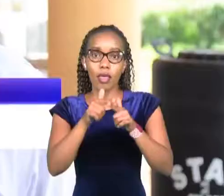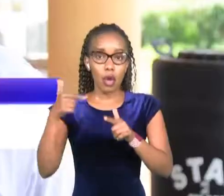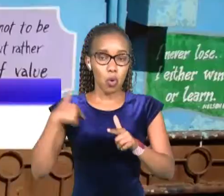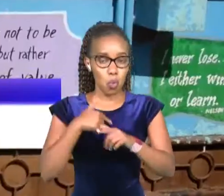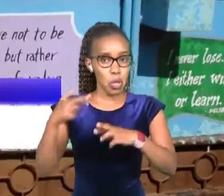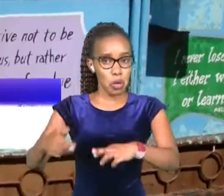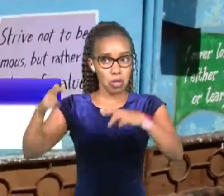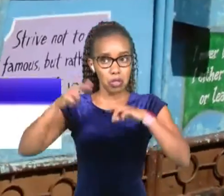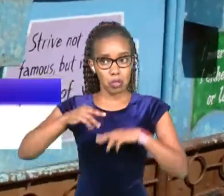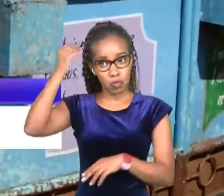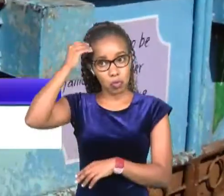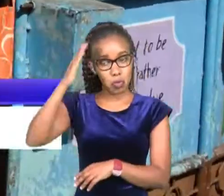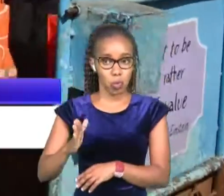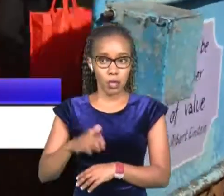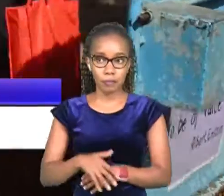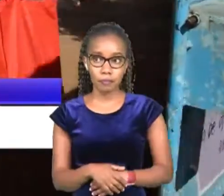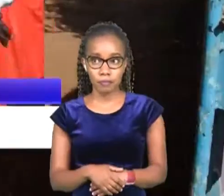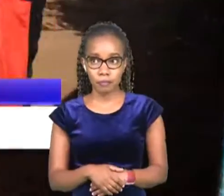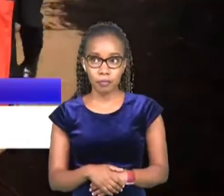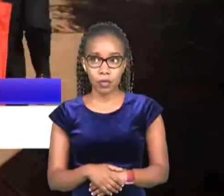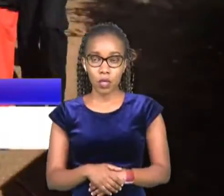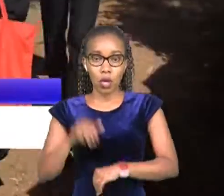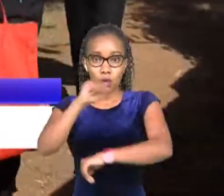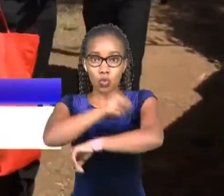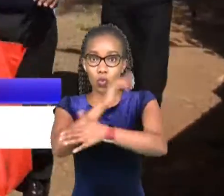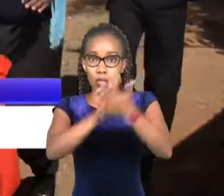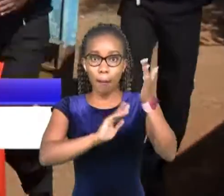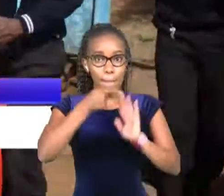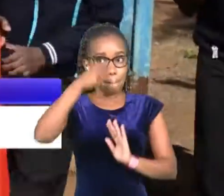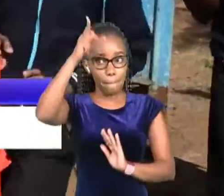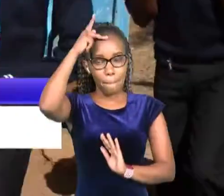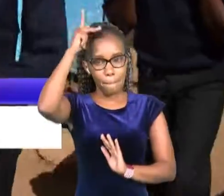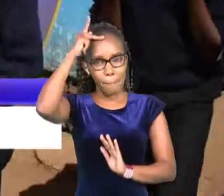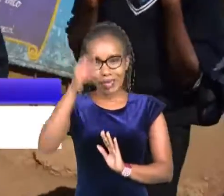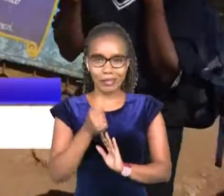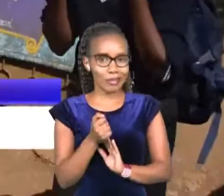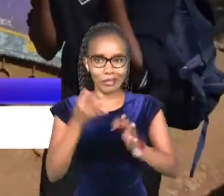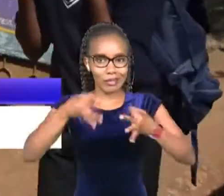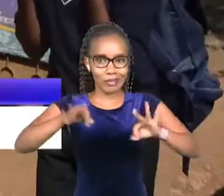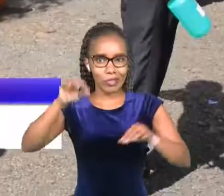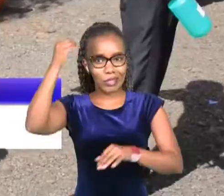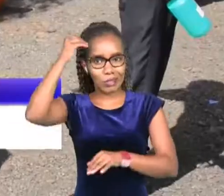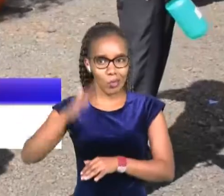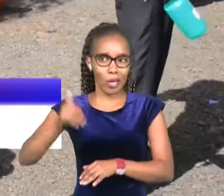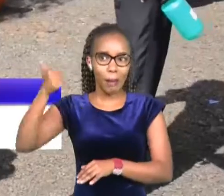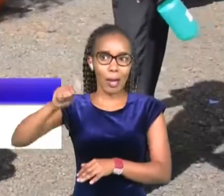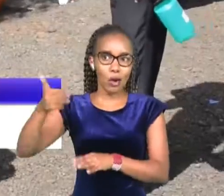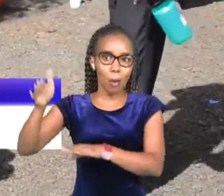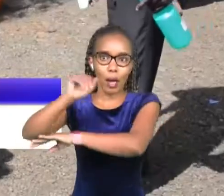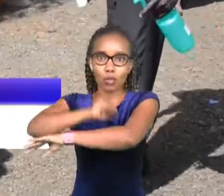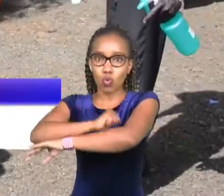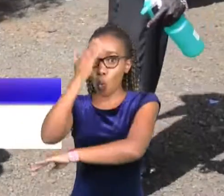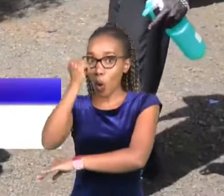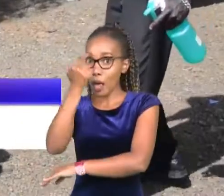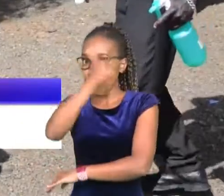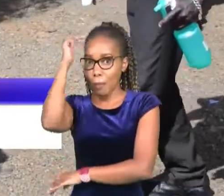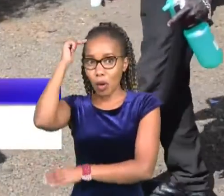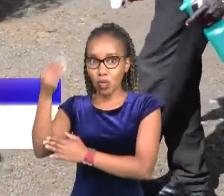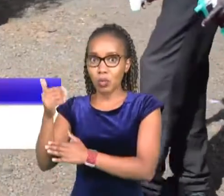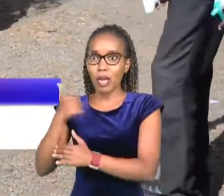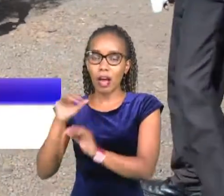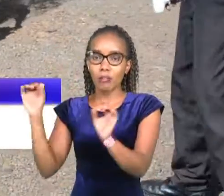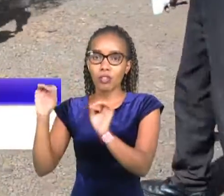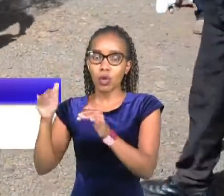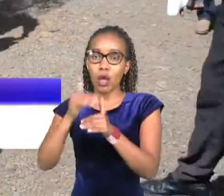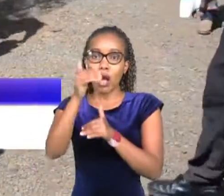students meanwhile in some schools parents are still reluctant to release their children back to school due to lack of school fees despite education